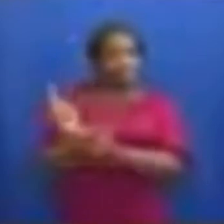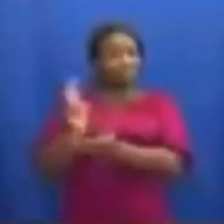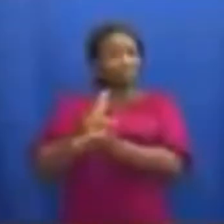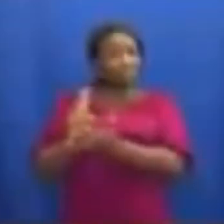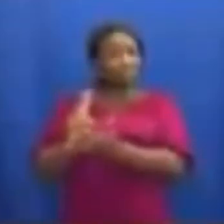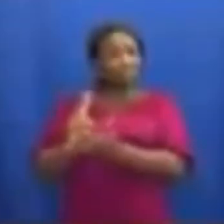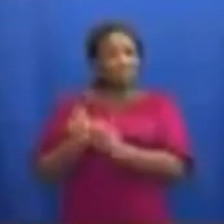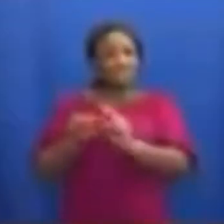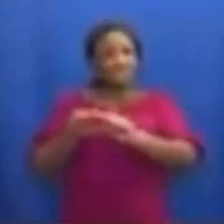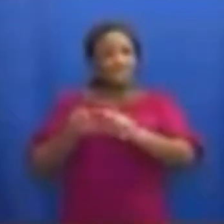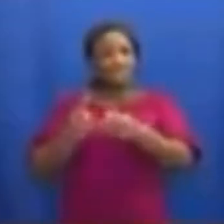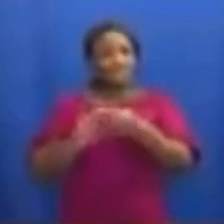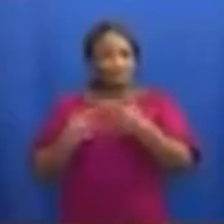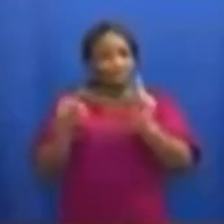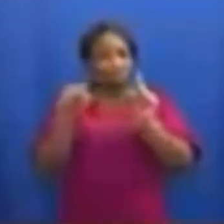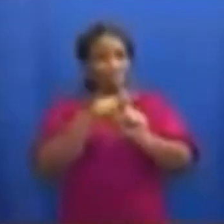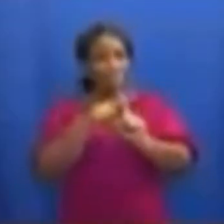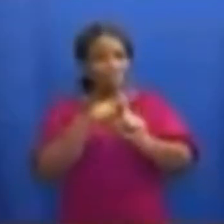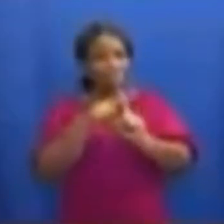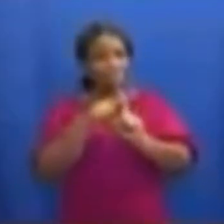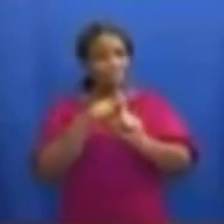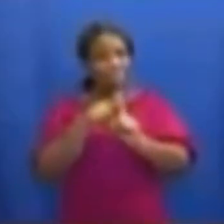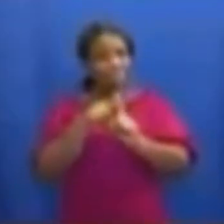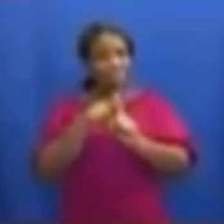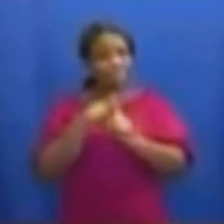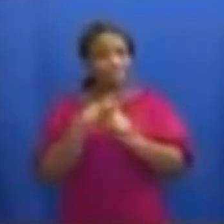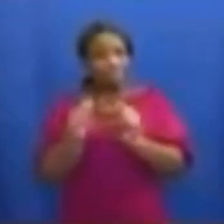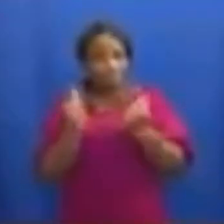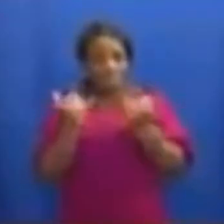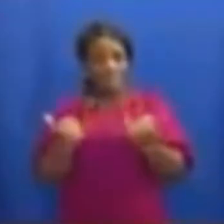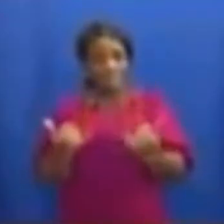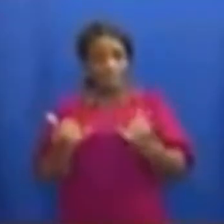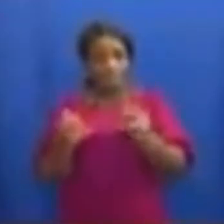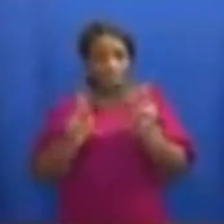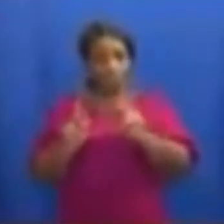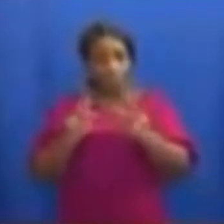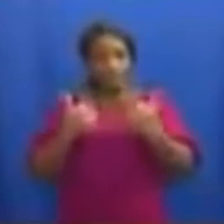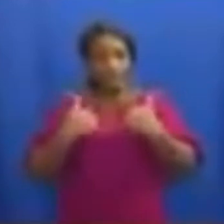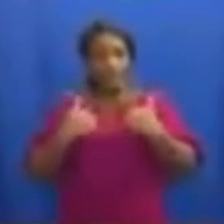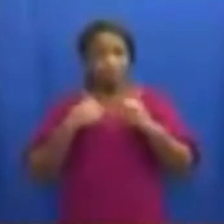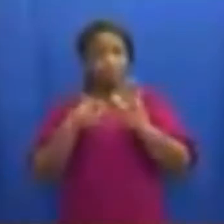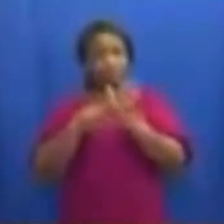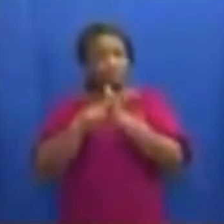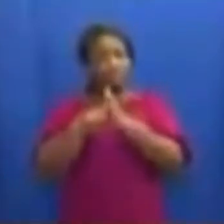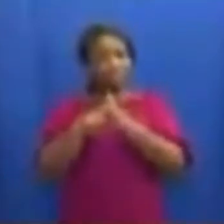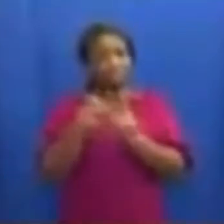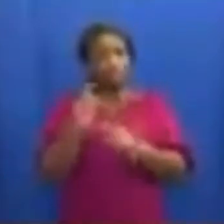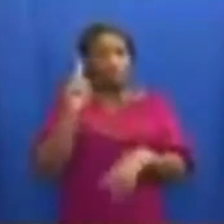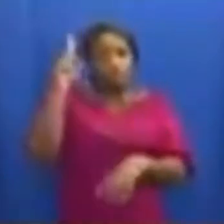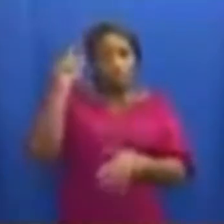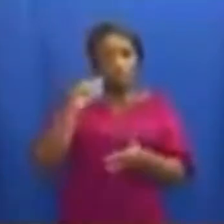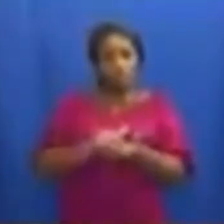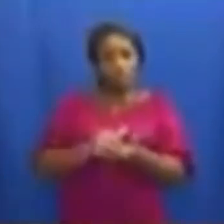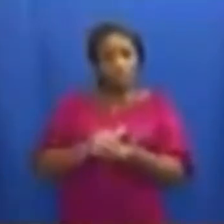the total number of active cases, that is persons currently with the virus, stood at 1